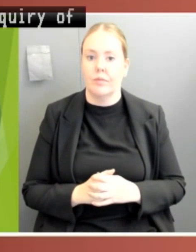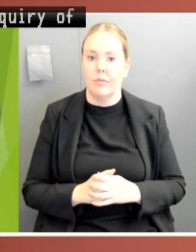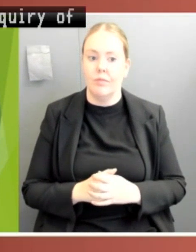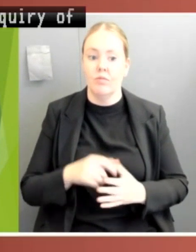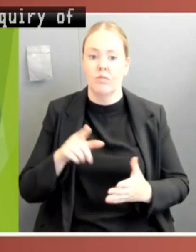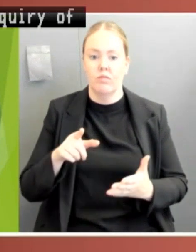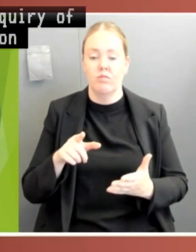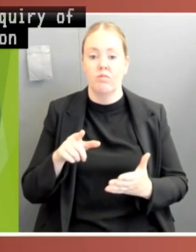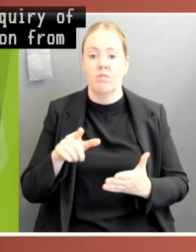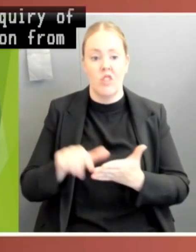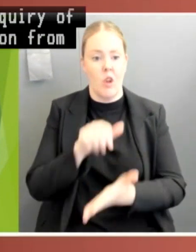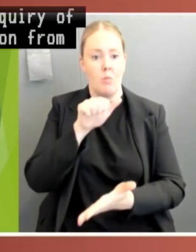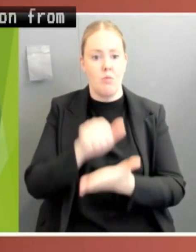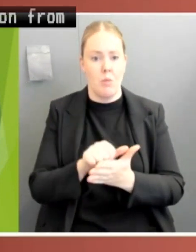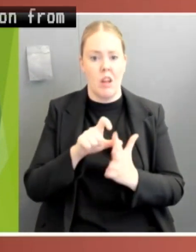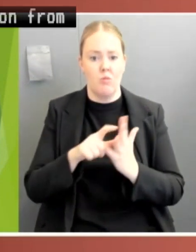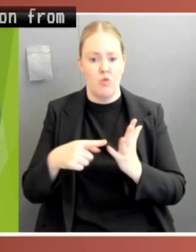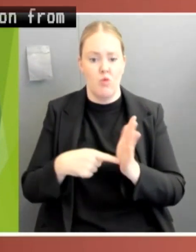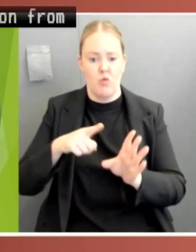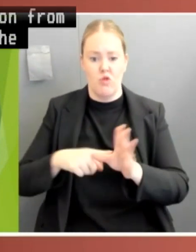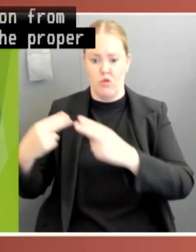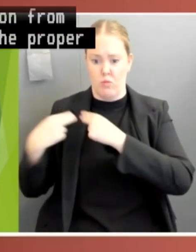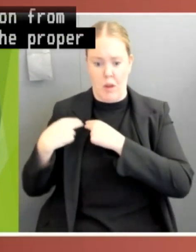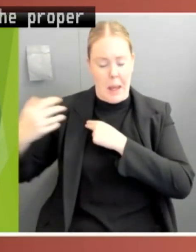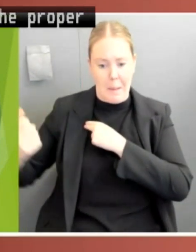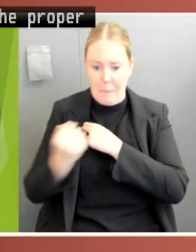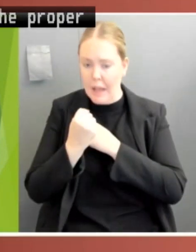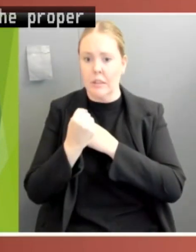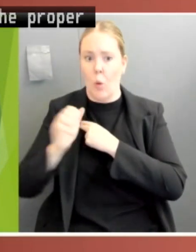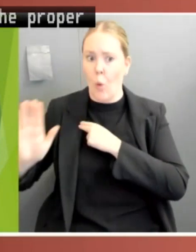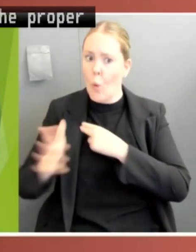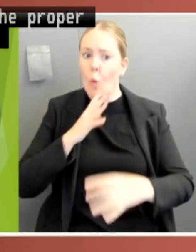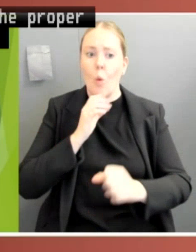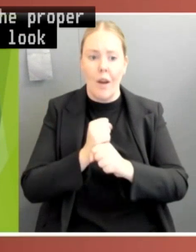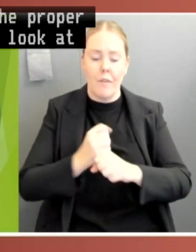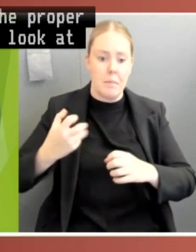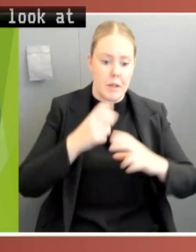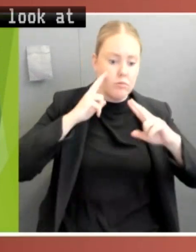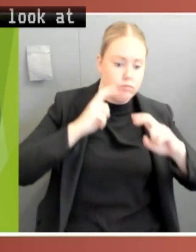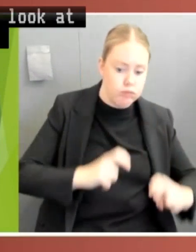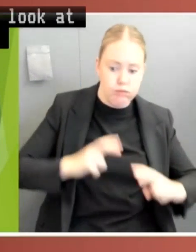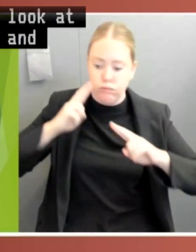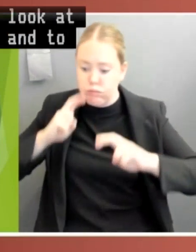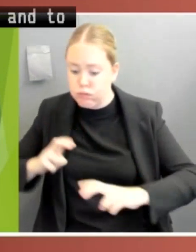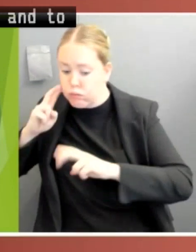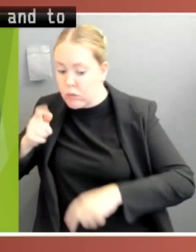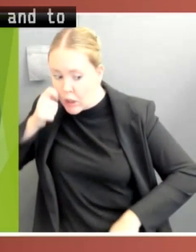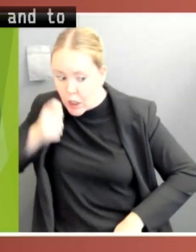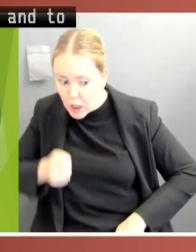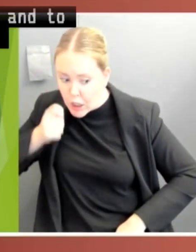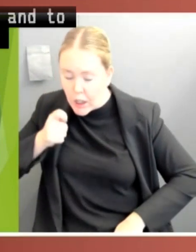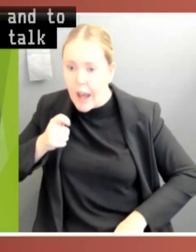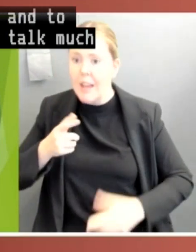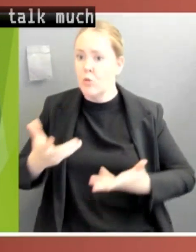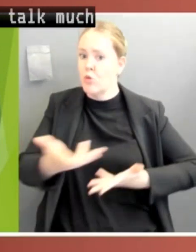diligently into every affair of government and to talk about how much and to talk much about what it sees. And